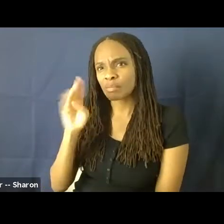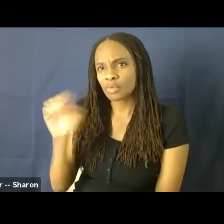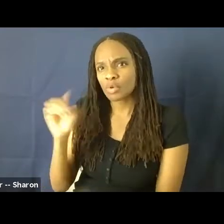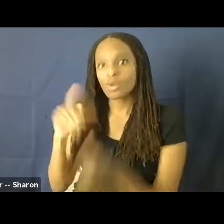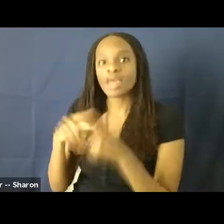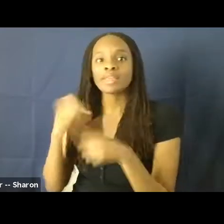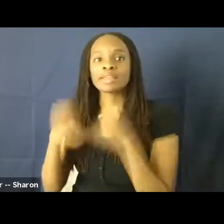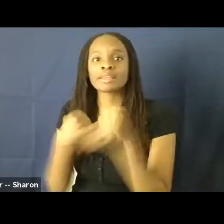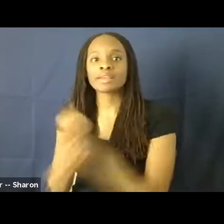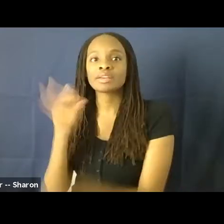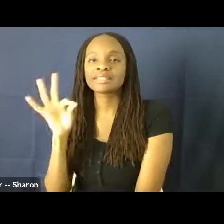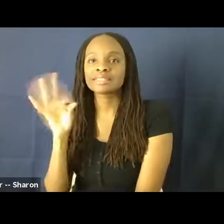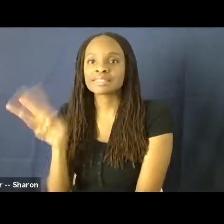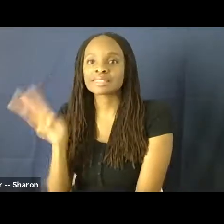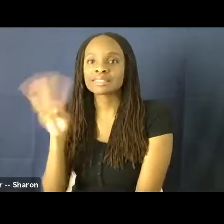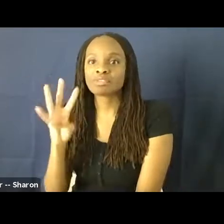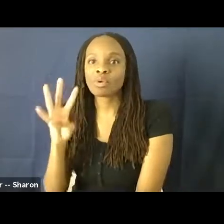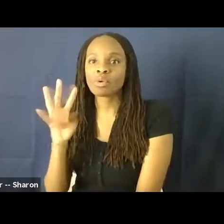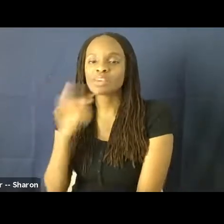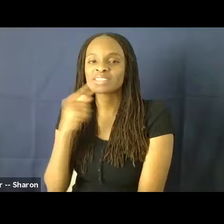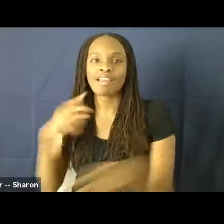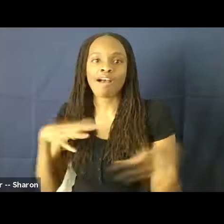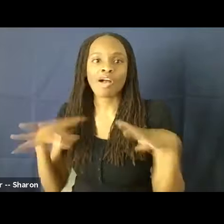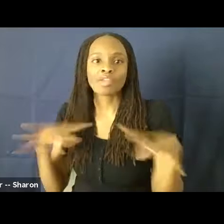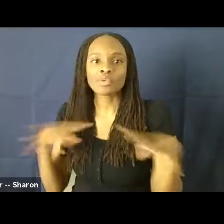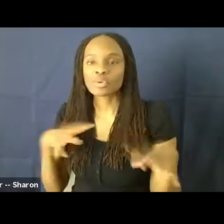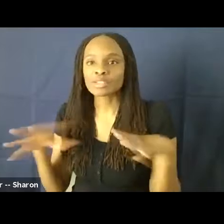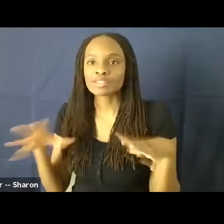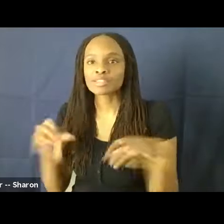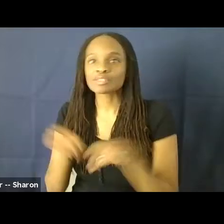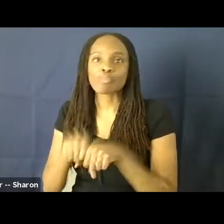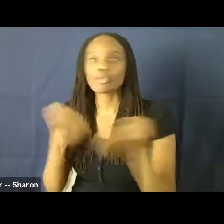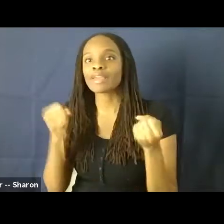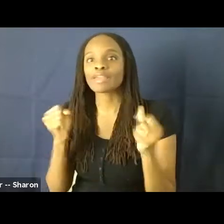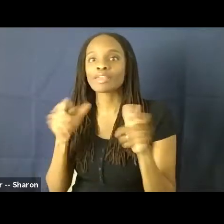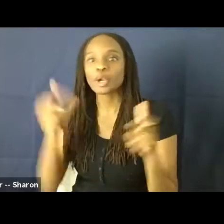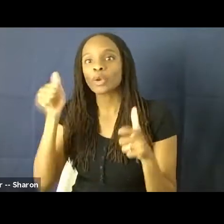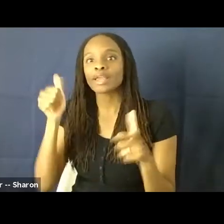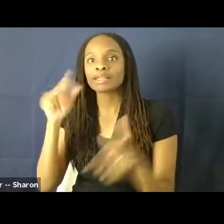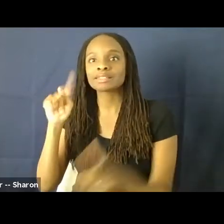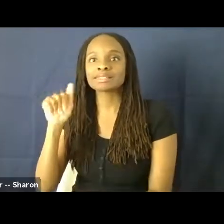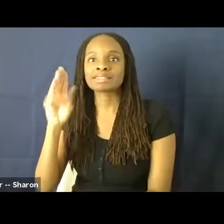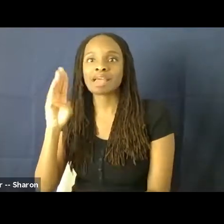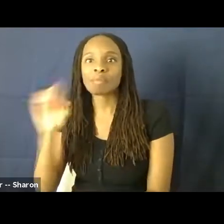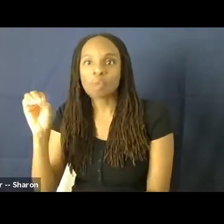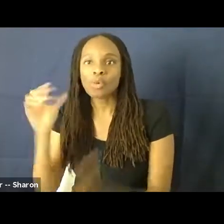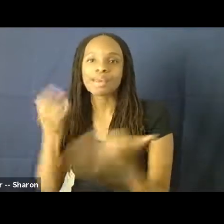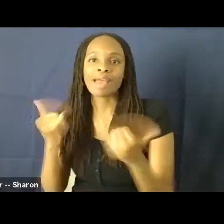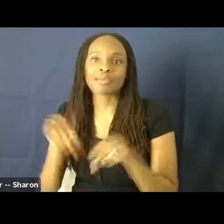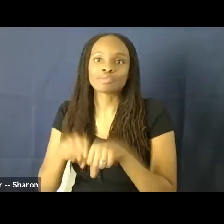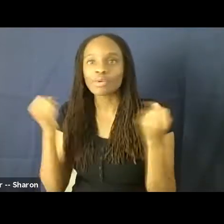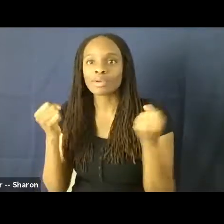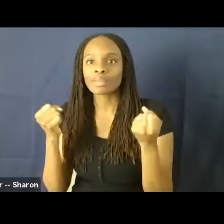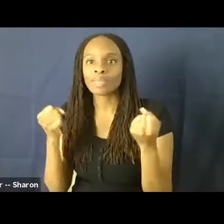they're talking about that Hollywood's breaking their greatest taboo. The last of Hollywood's greatest taboos is being broken. So it was already